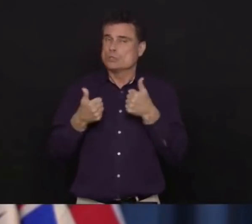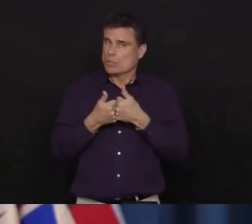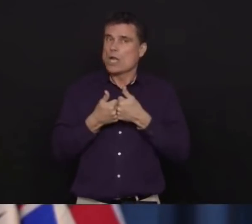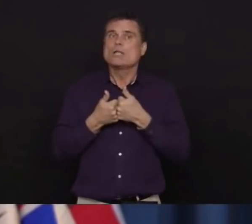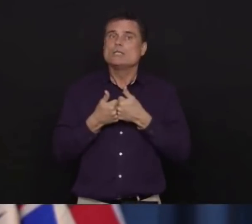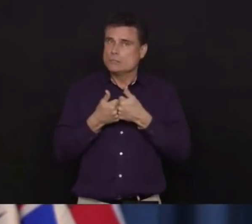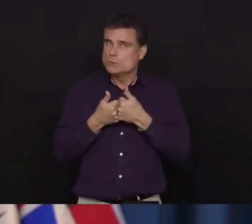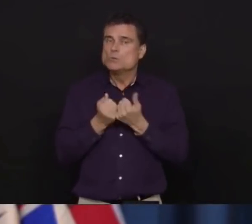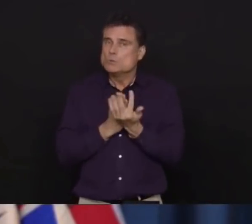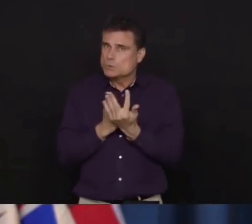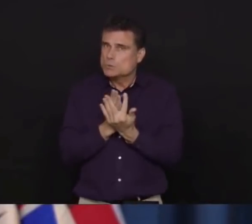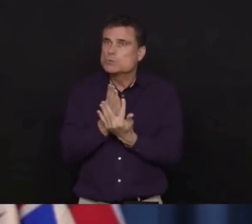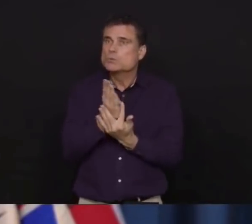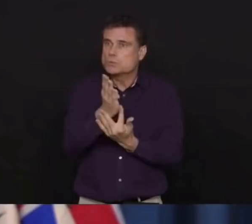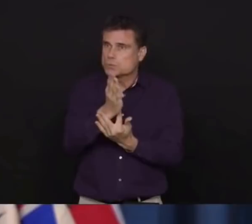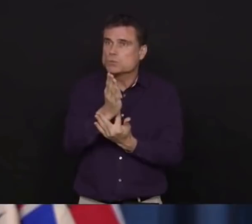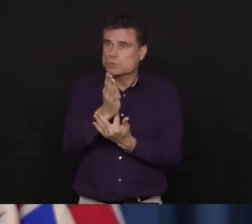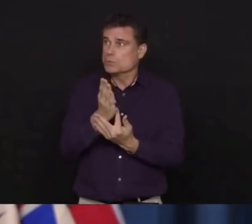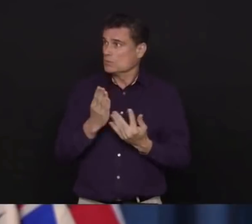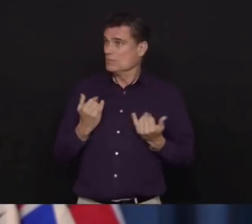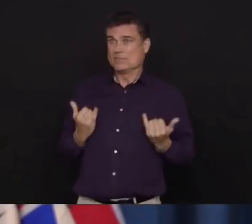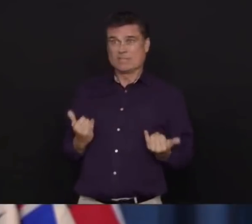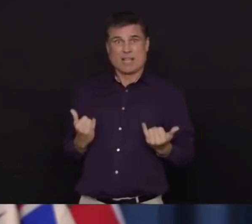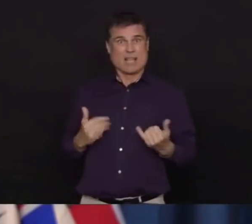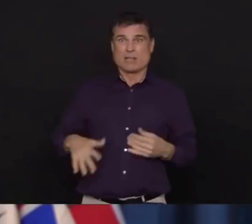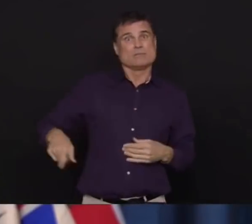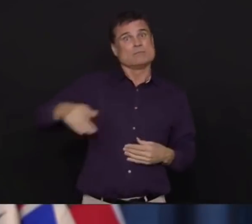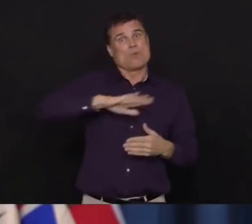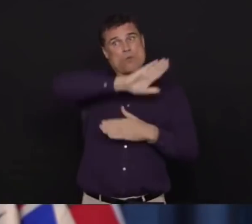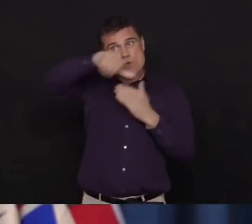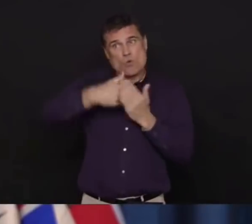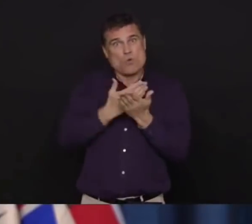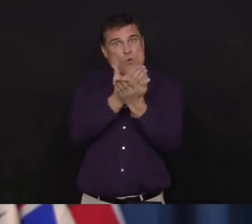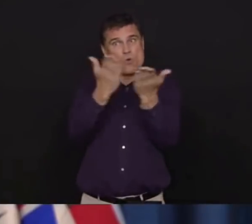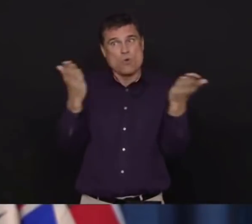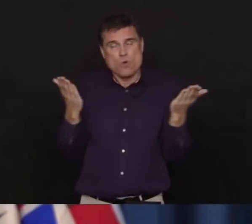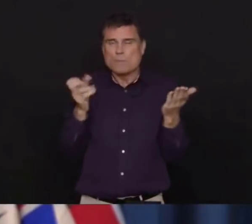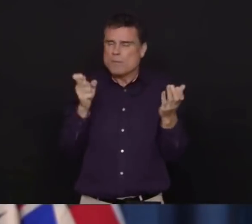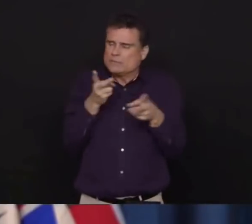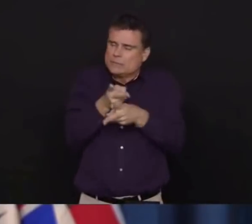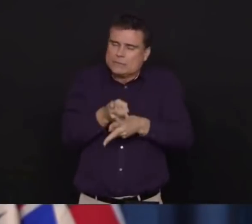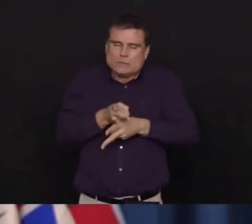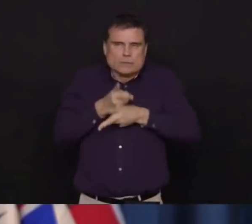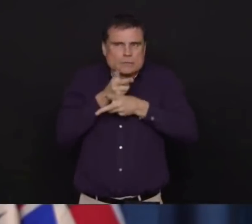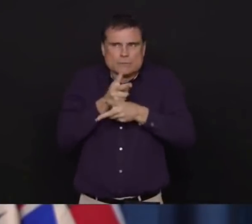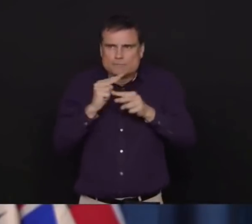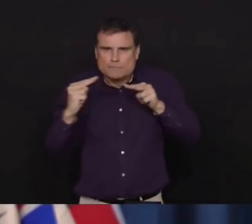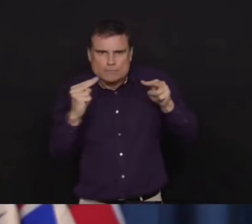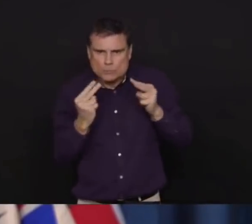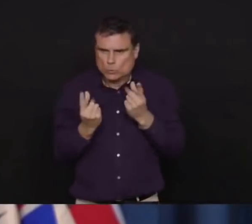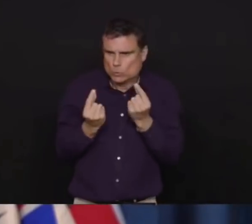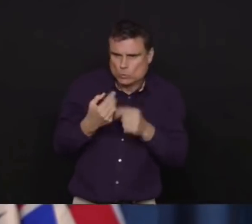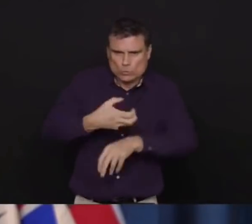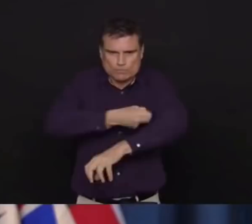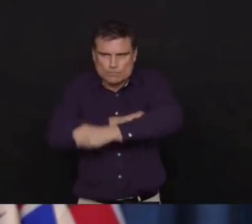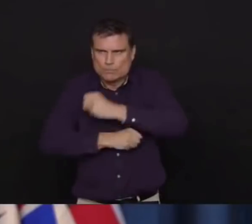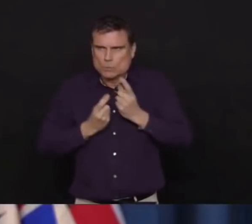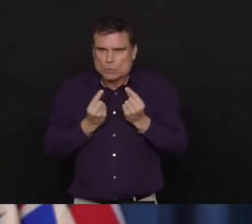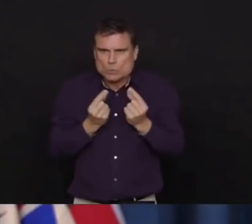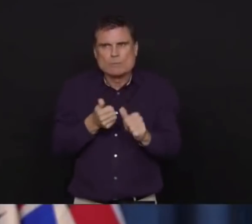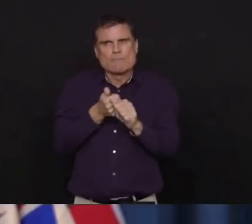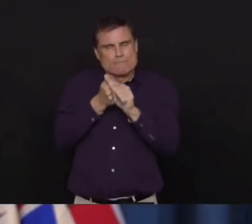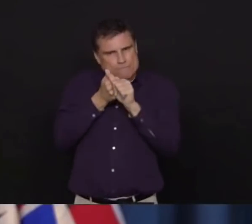careful about what we're doing. We need to continue to take these actions that we've asked you to take,